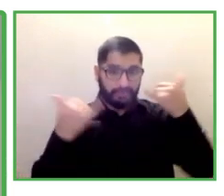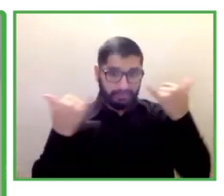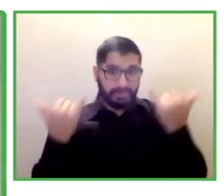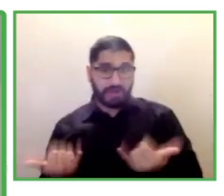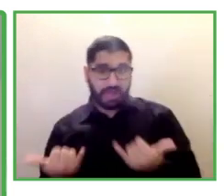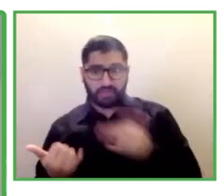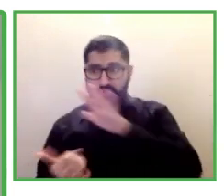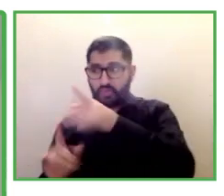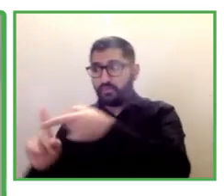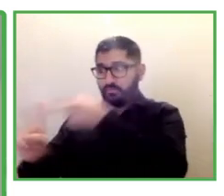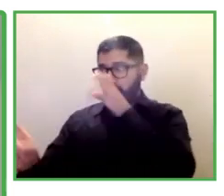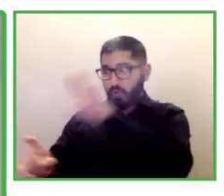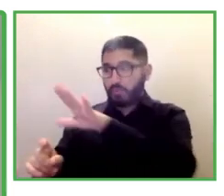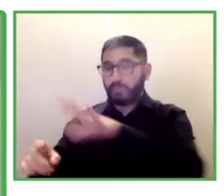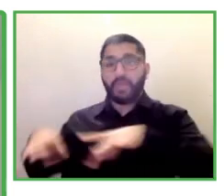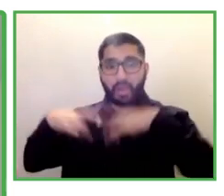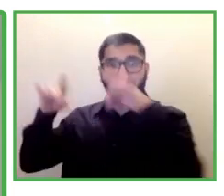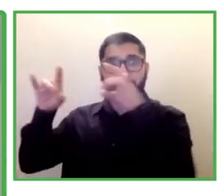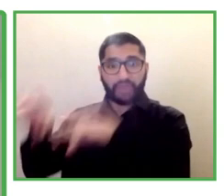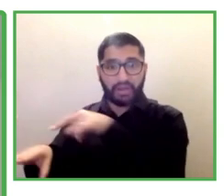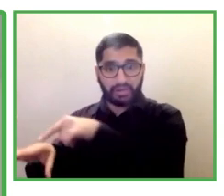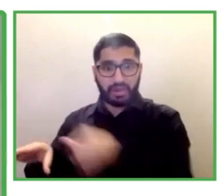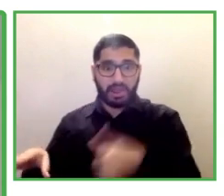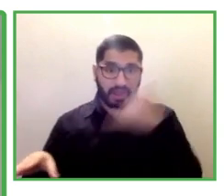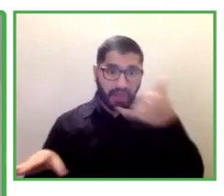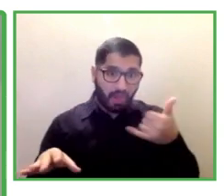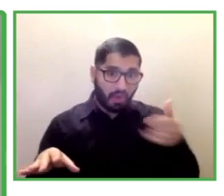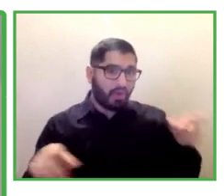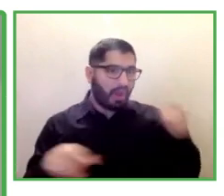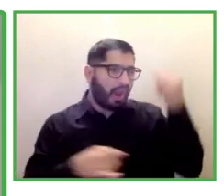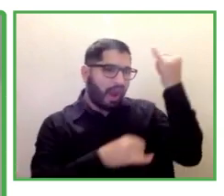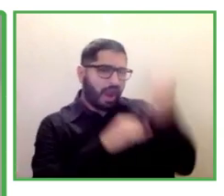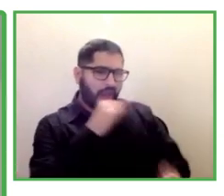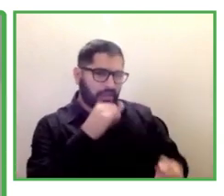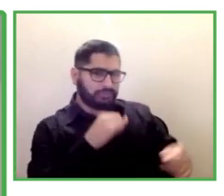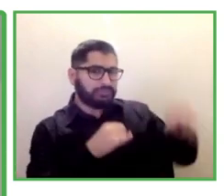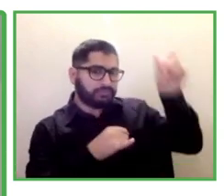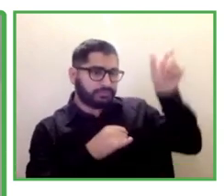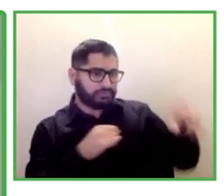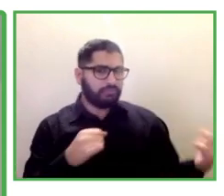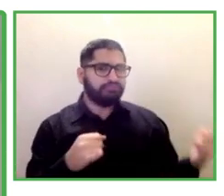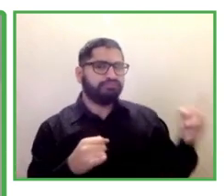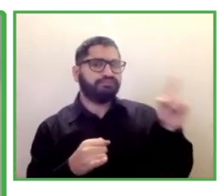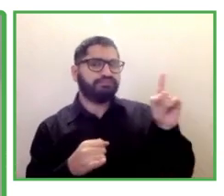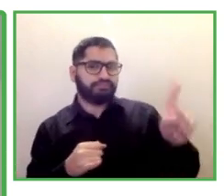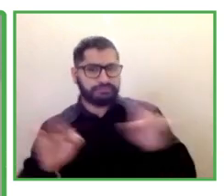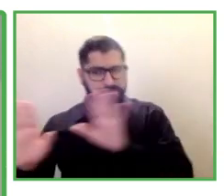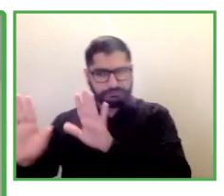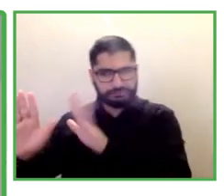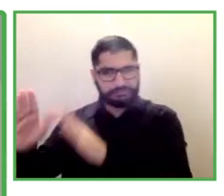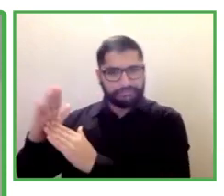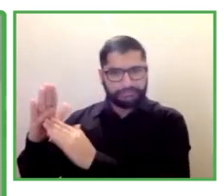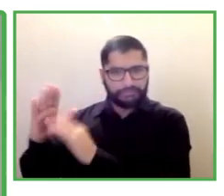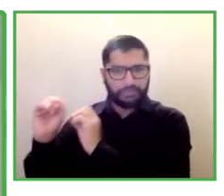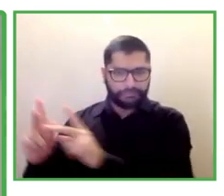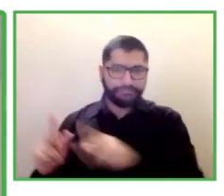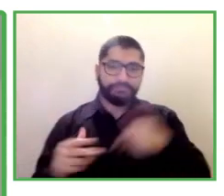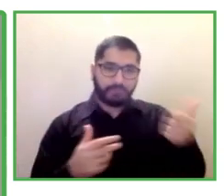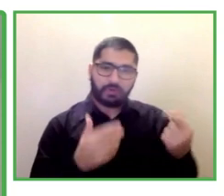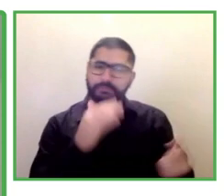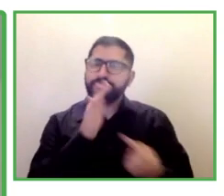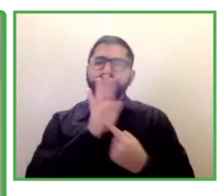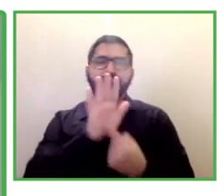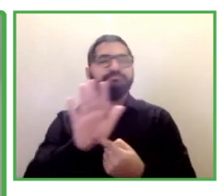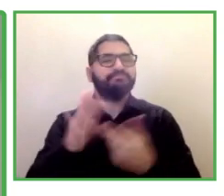uh i'm very happy to introduce marie davitt from pathways program uh she's the coordinator there